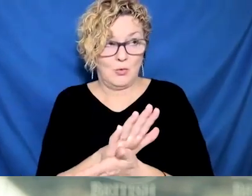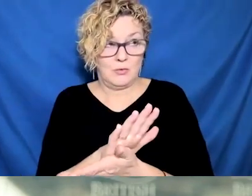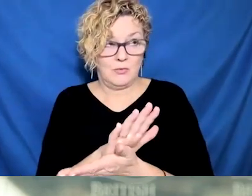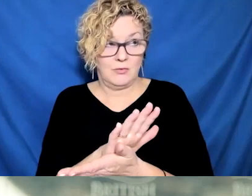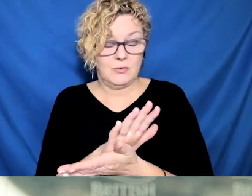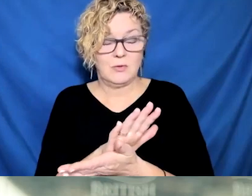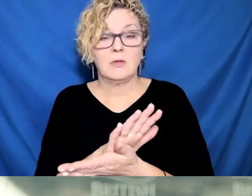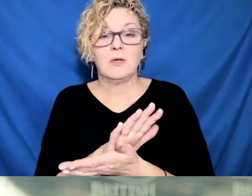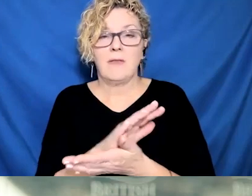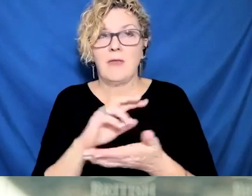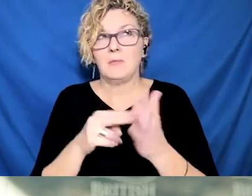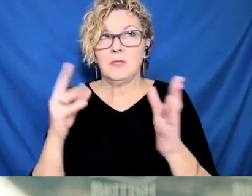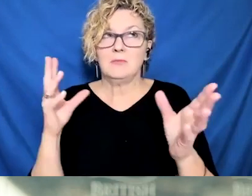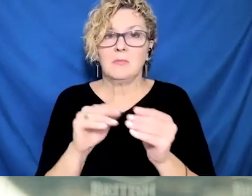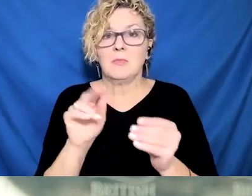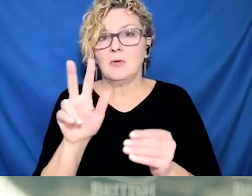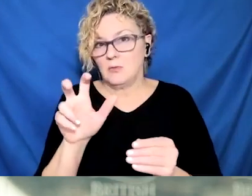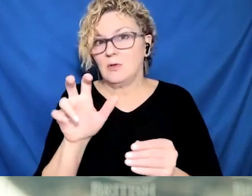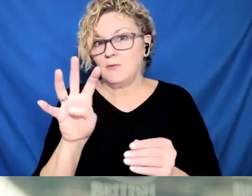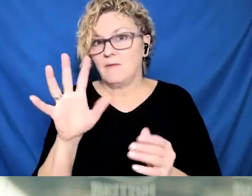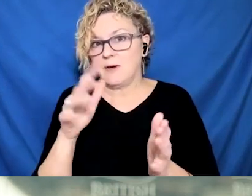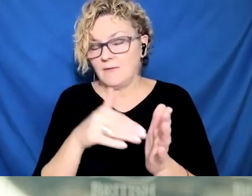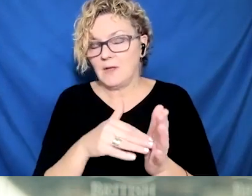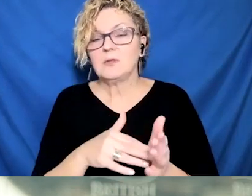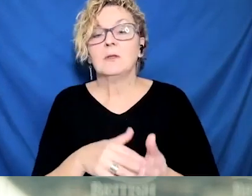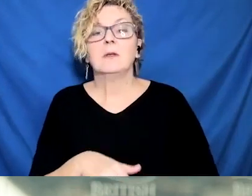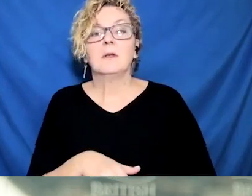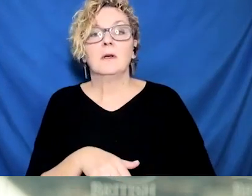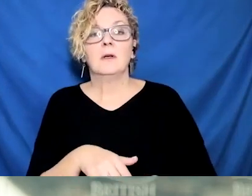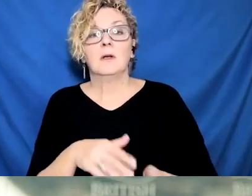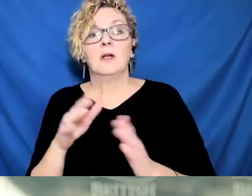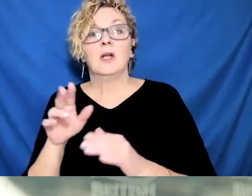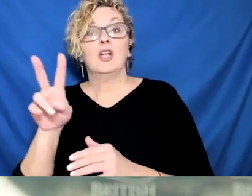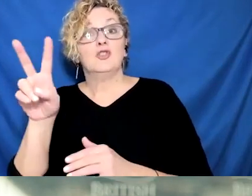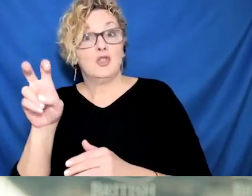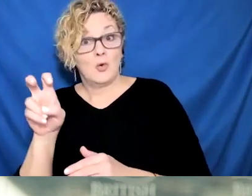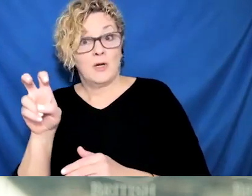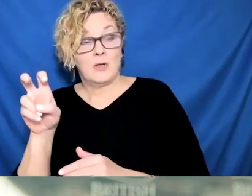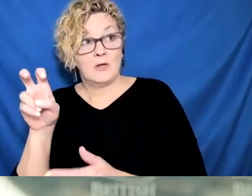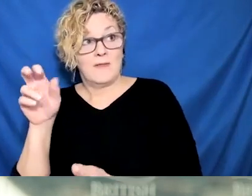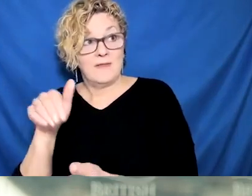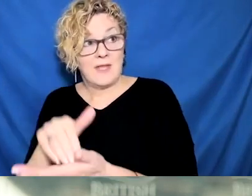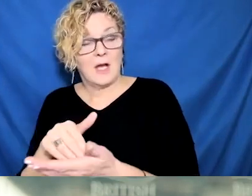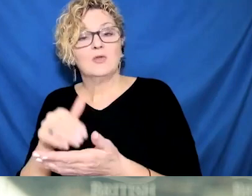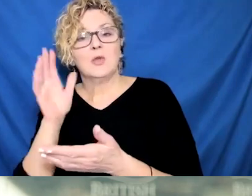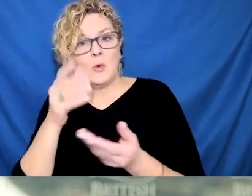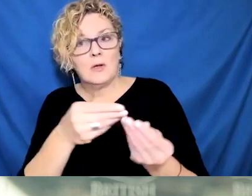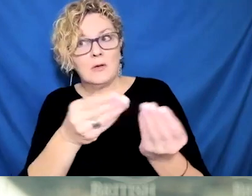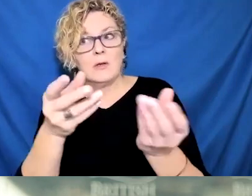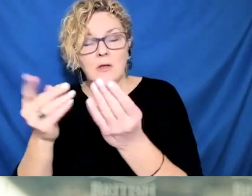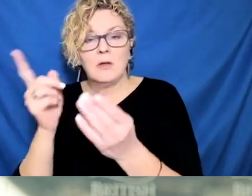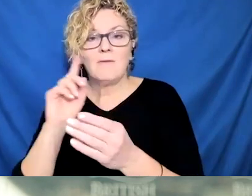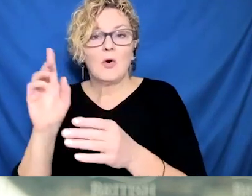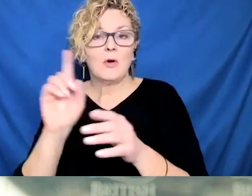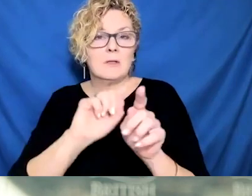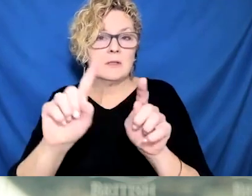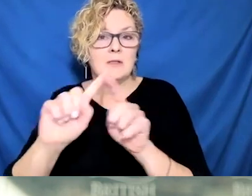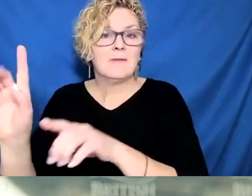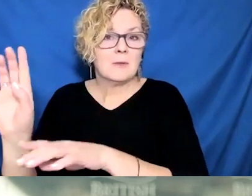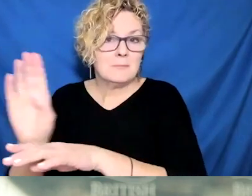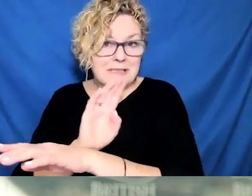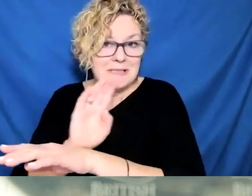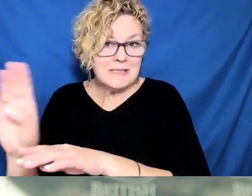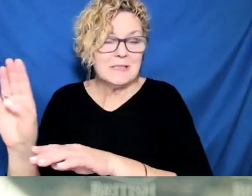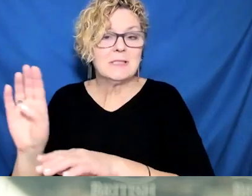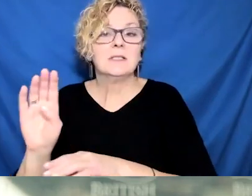workers called in sick. This includes 1,601 in Vancouver Coastal, 2,325 in Fraser Health,